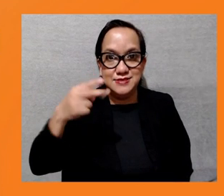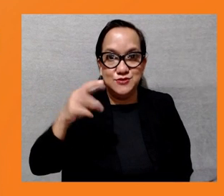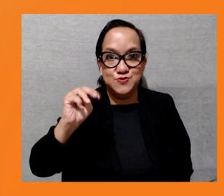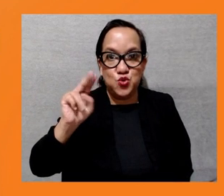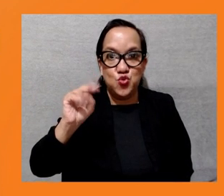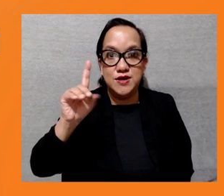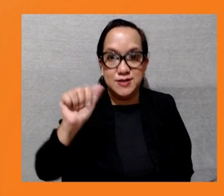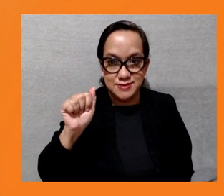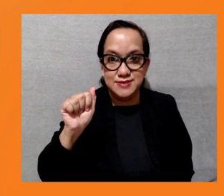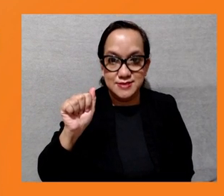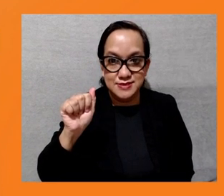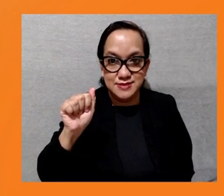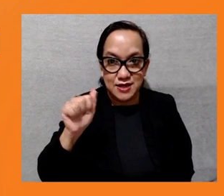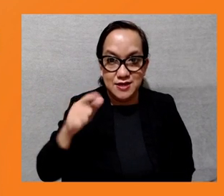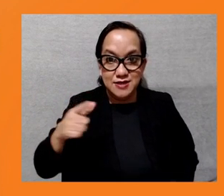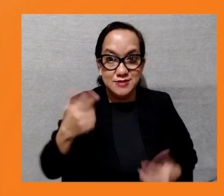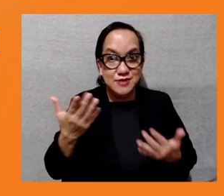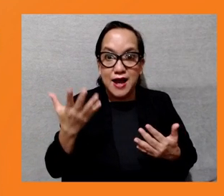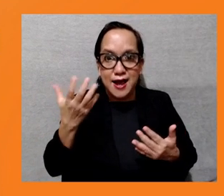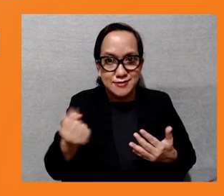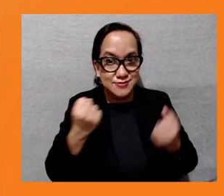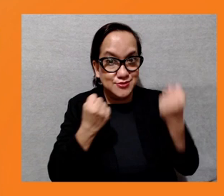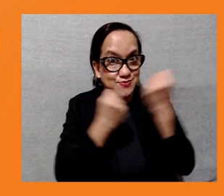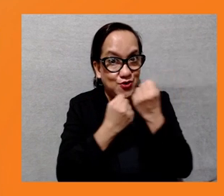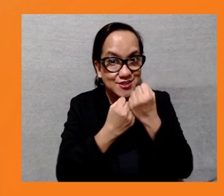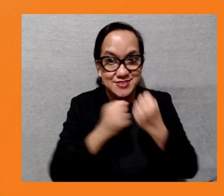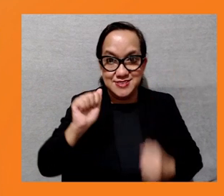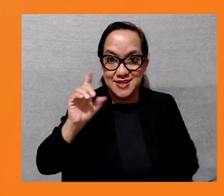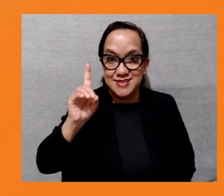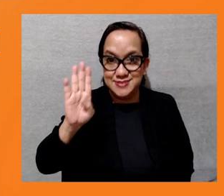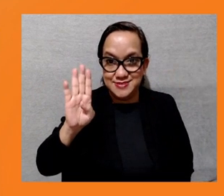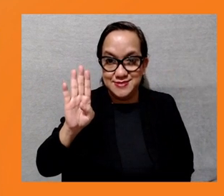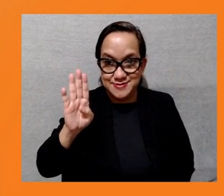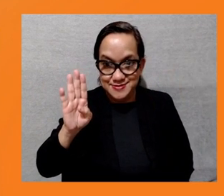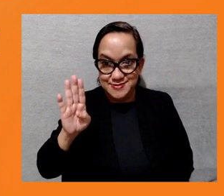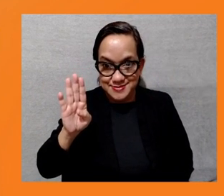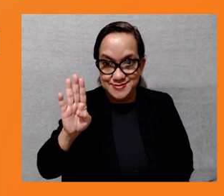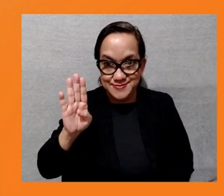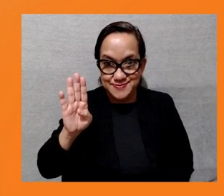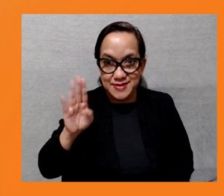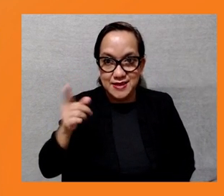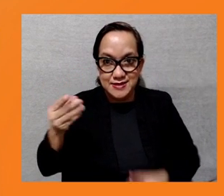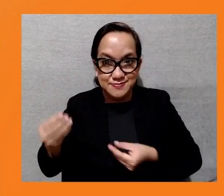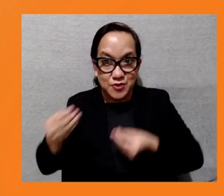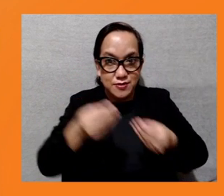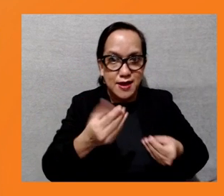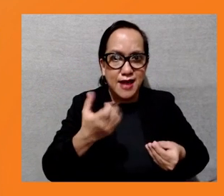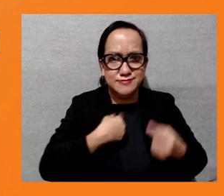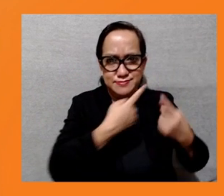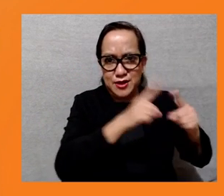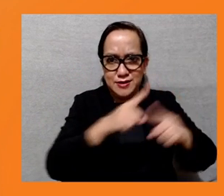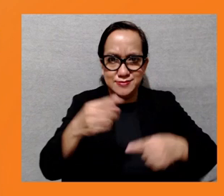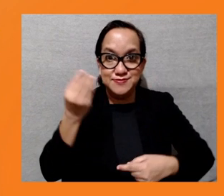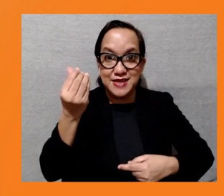is co-financed by Asian Development Bank, European Investment Bank, and the Japan International Corporation Agency. The Nepal